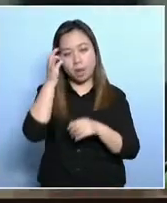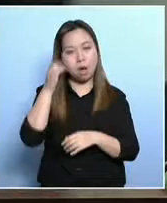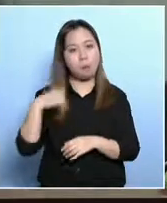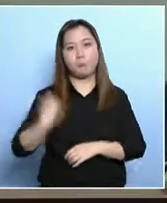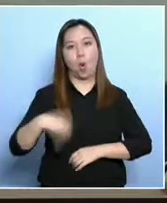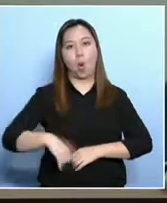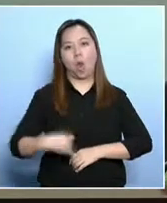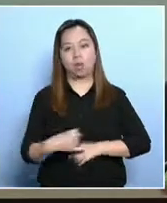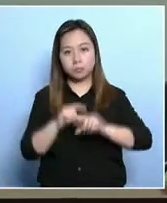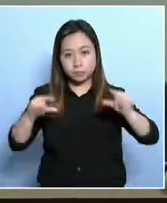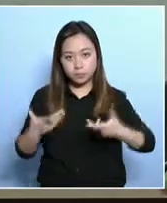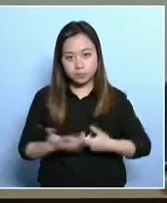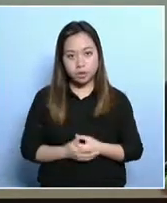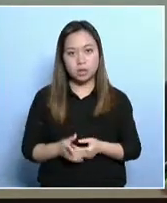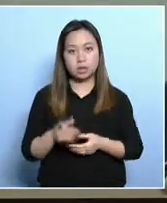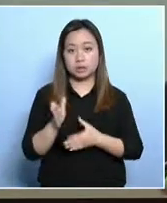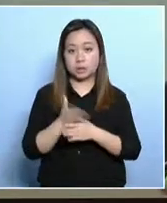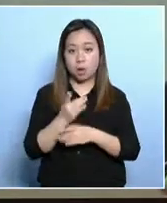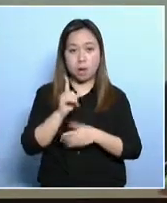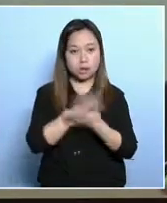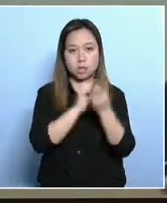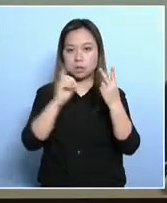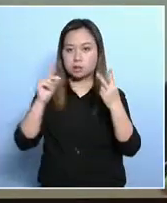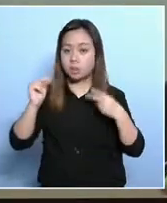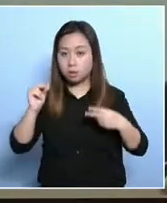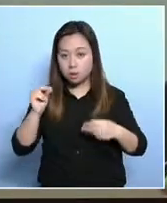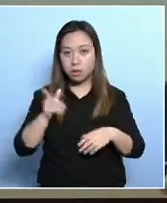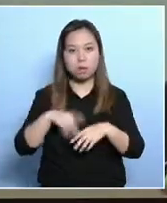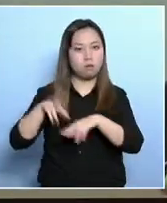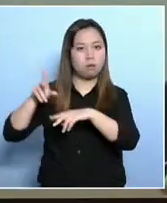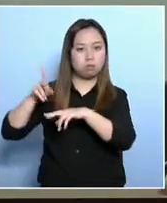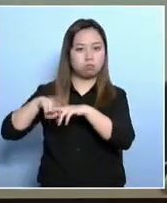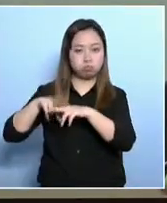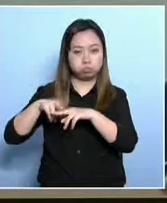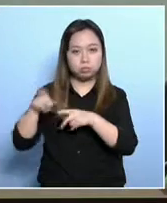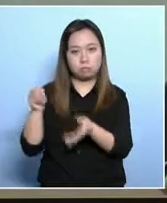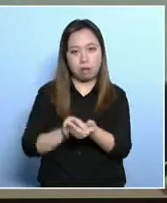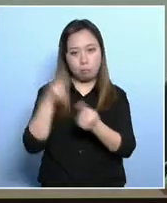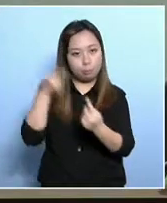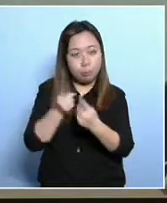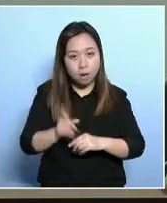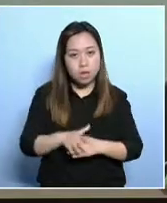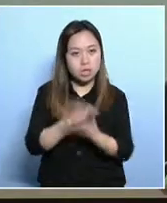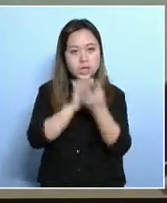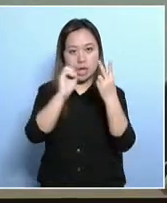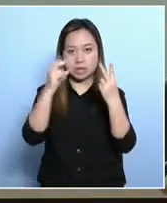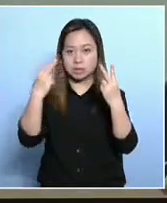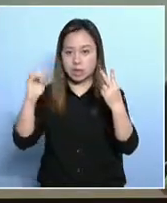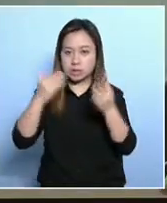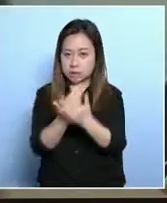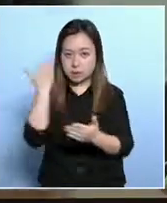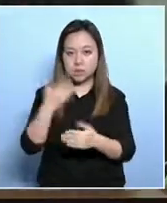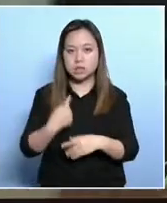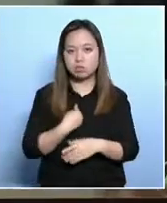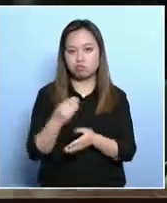Google, you will see Dr. Law Qikwong said that poverty cannot be eradicated. Now in